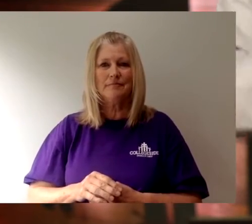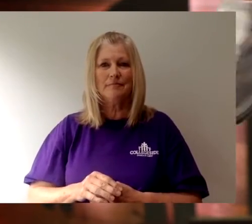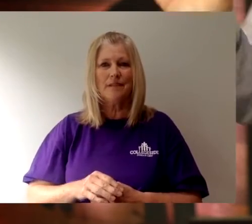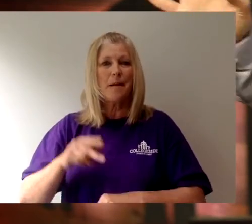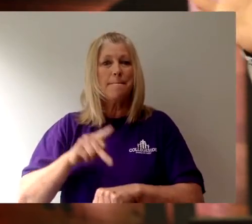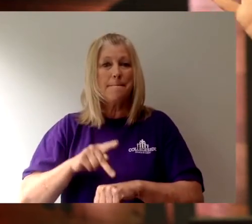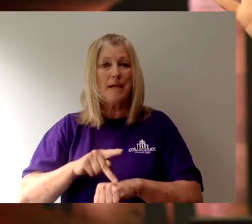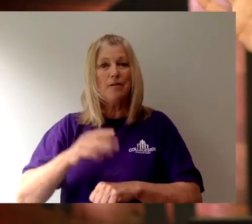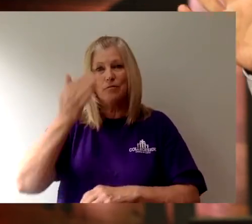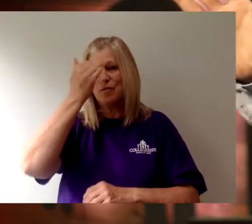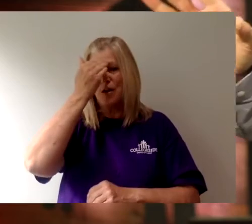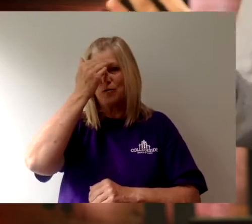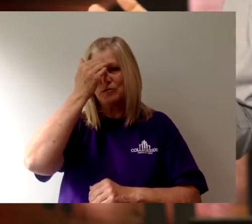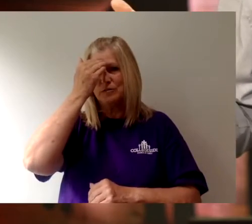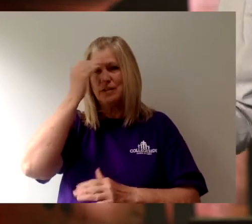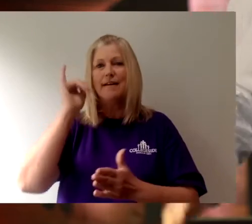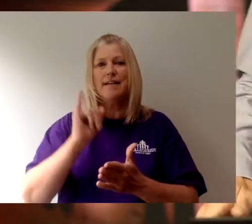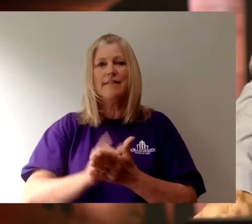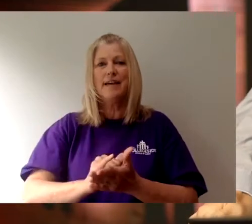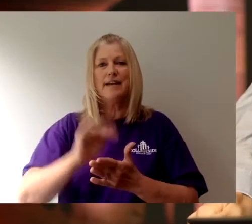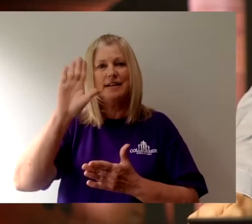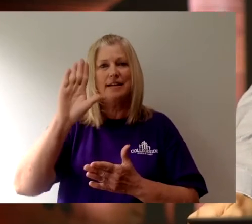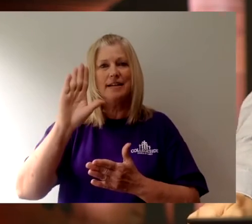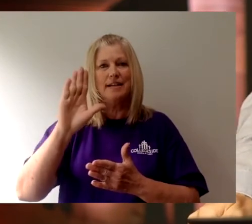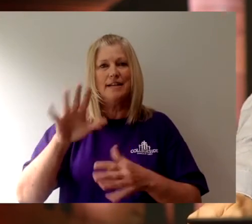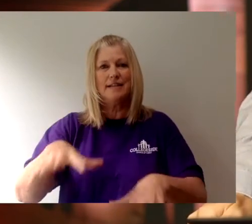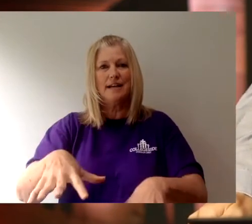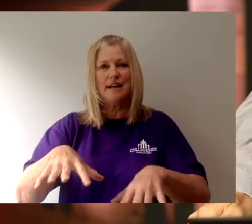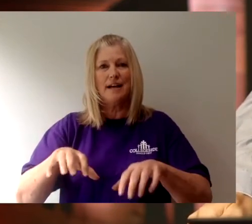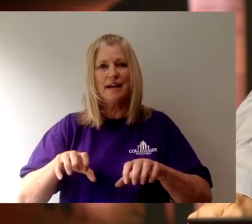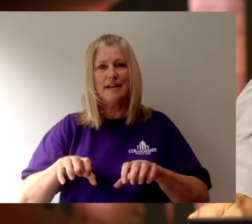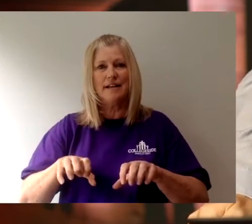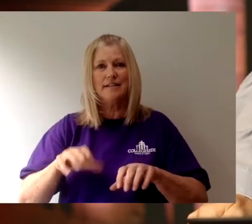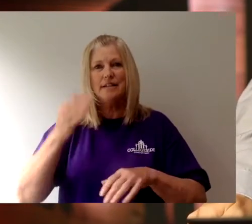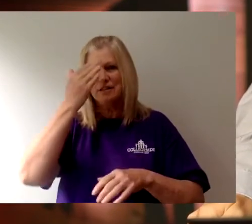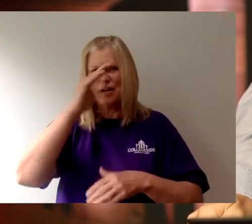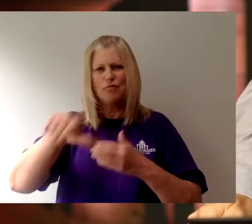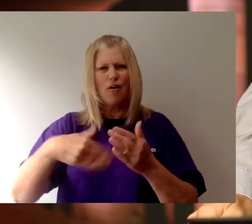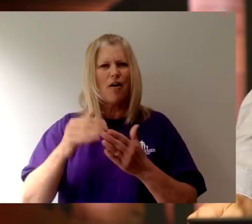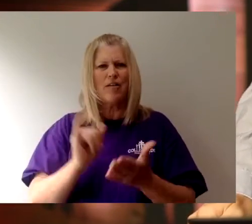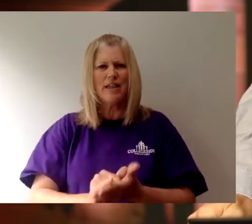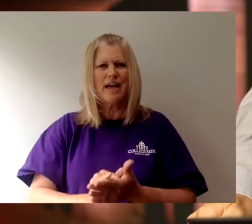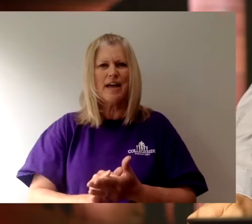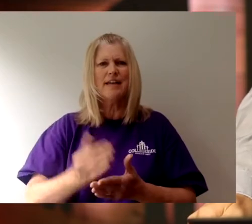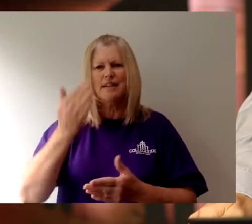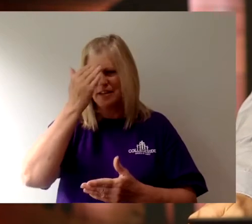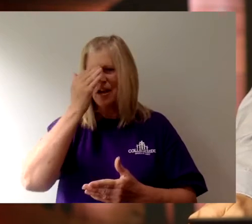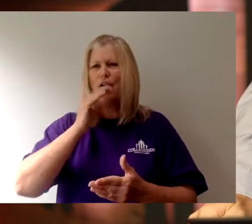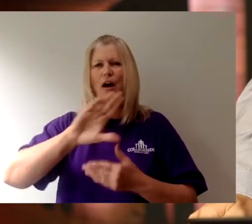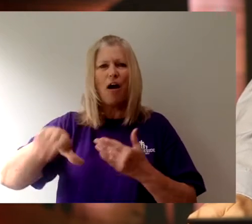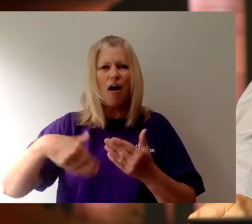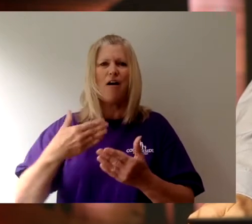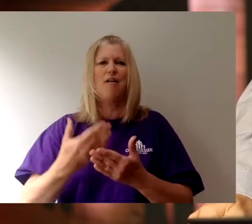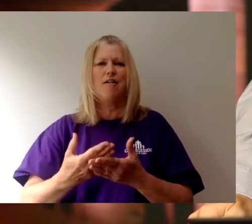Peter knows that his audience knows all of that. They know it